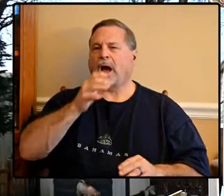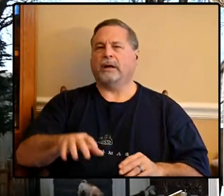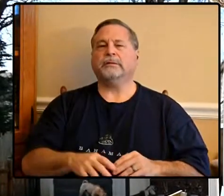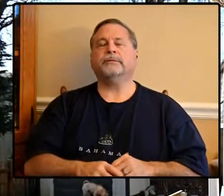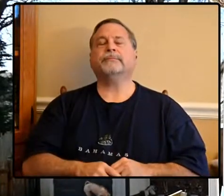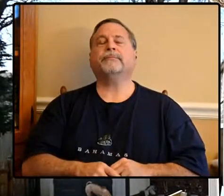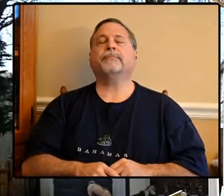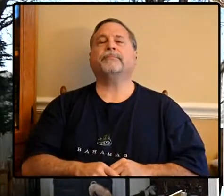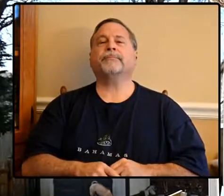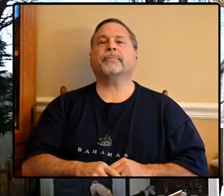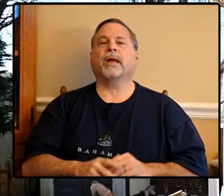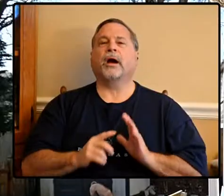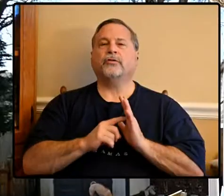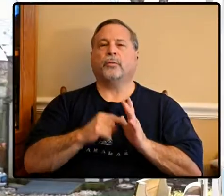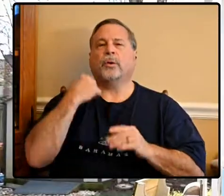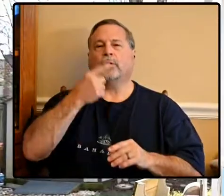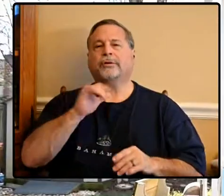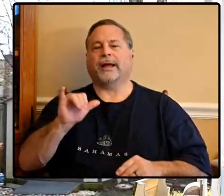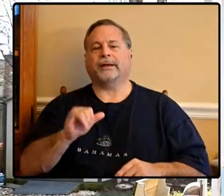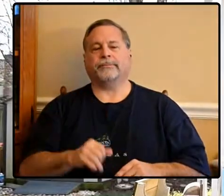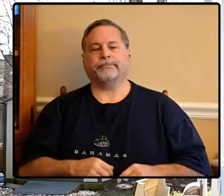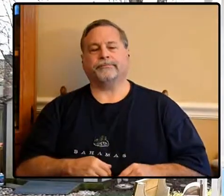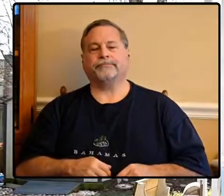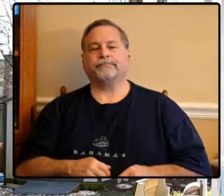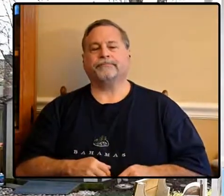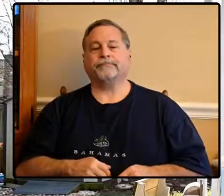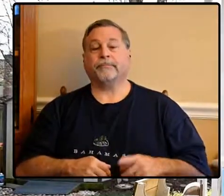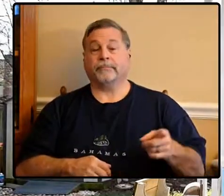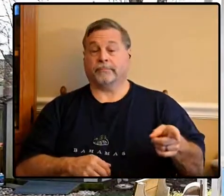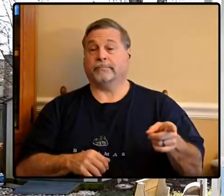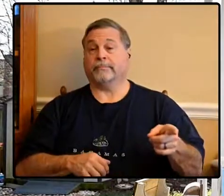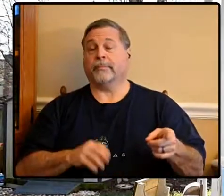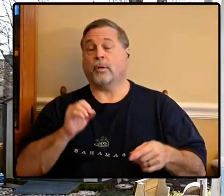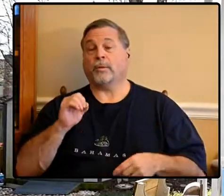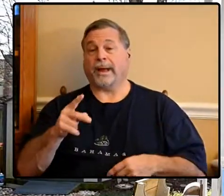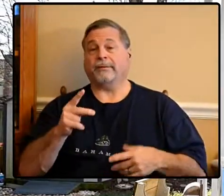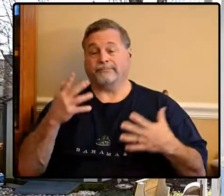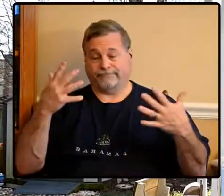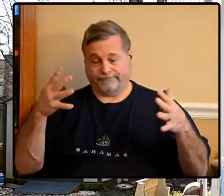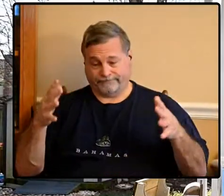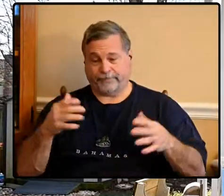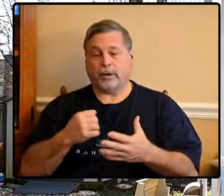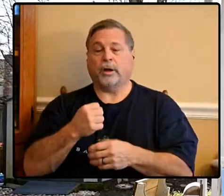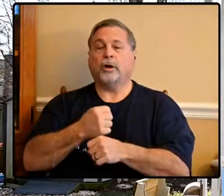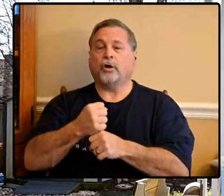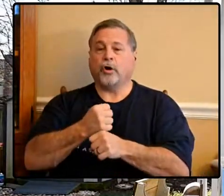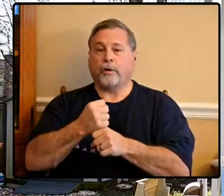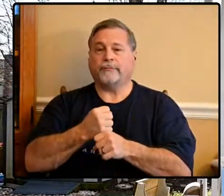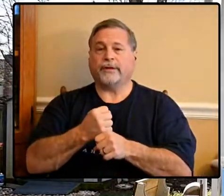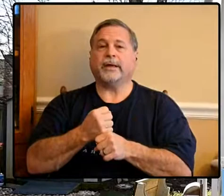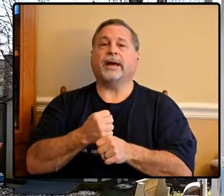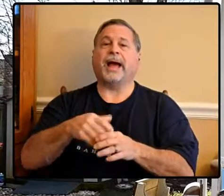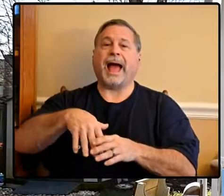come back when this is done I'll show you what it looks like okay we just took the coffee out of the roaster